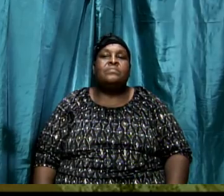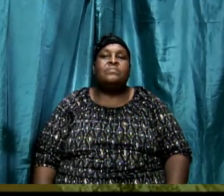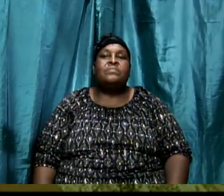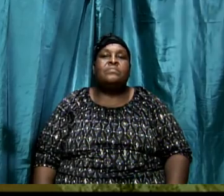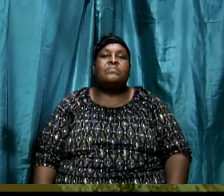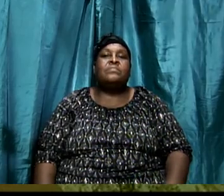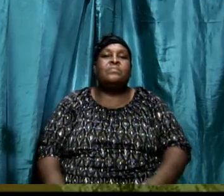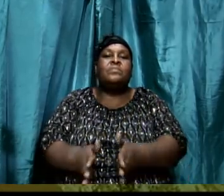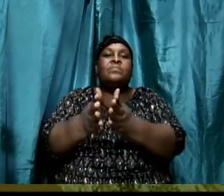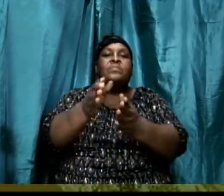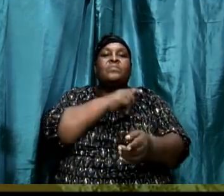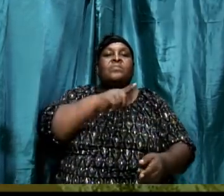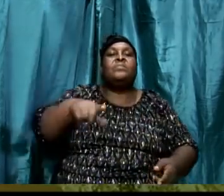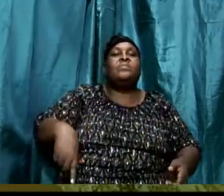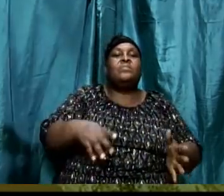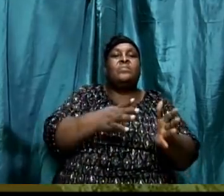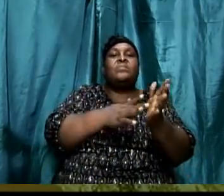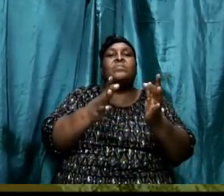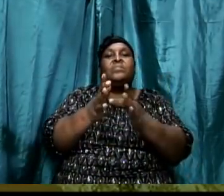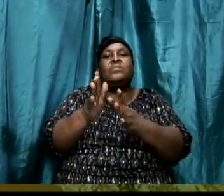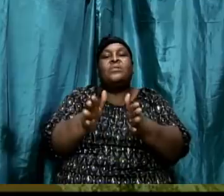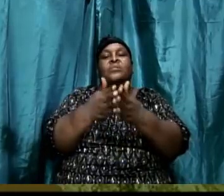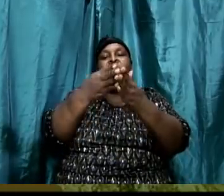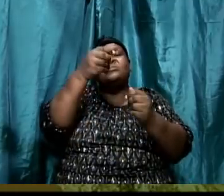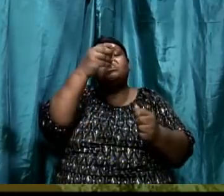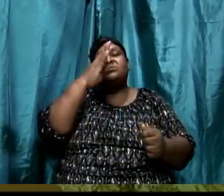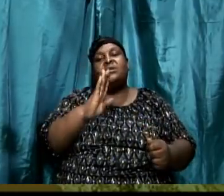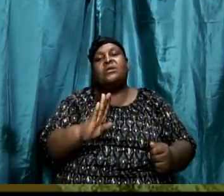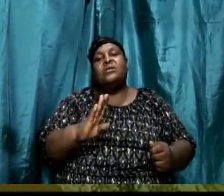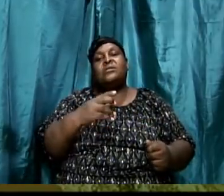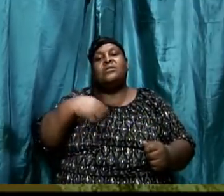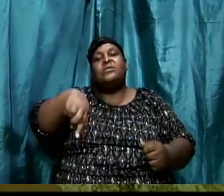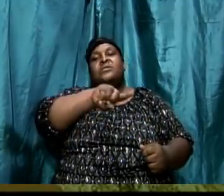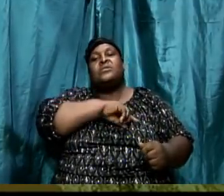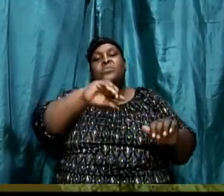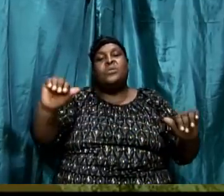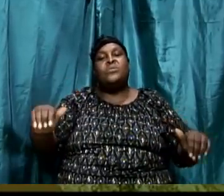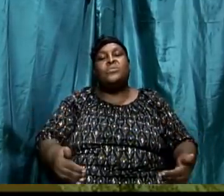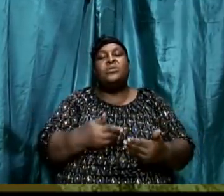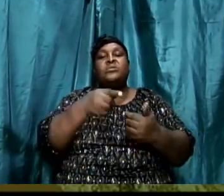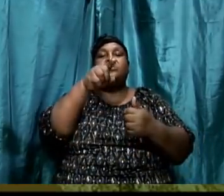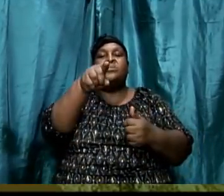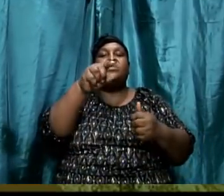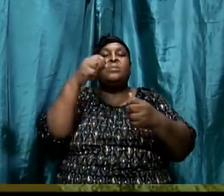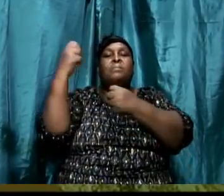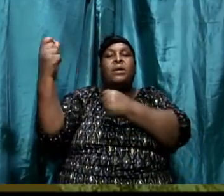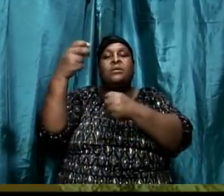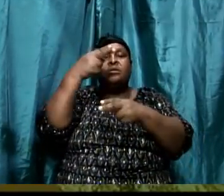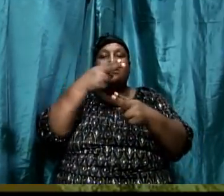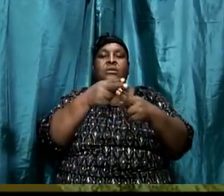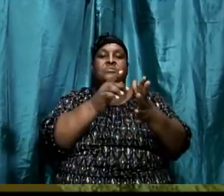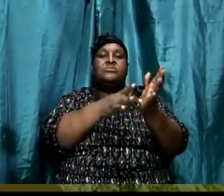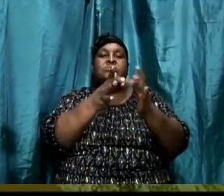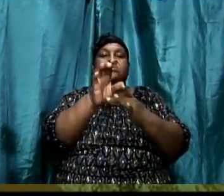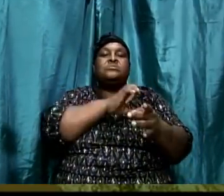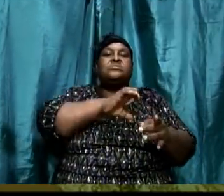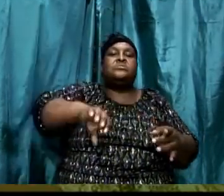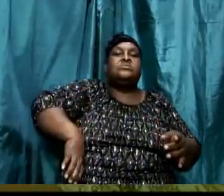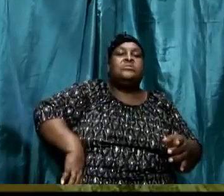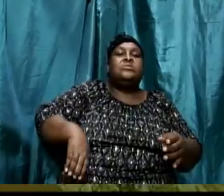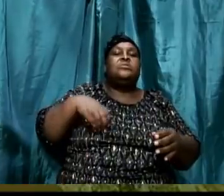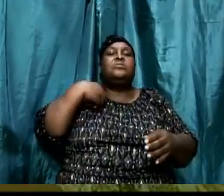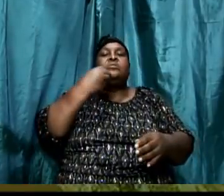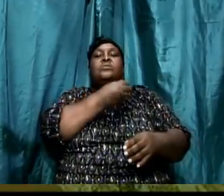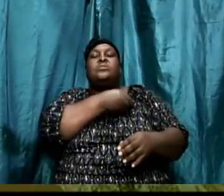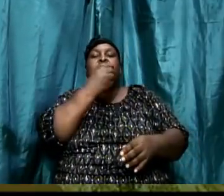Praise the Lord Jesus. Praise God. We greet you in the mighty name of Jesus Christ, our soon